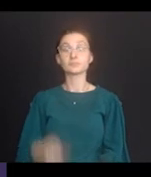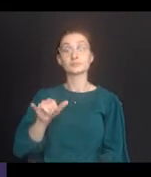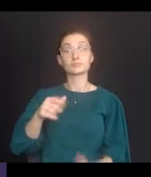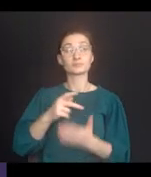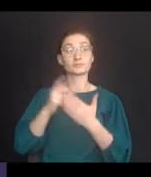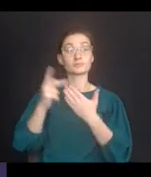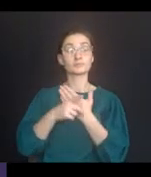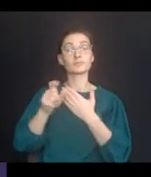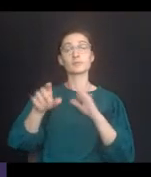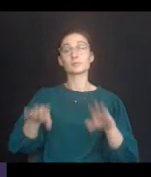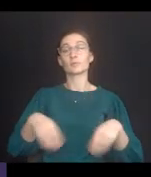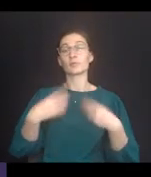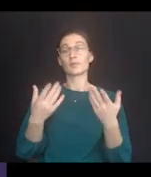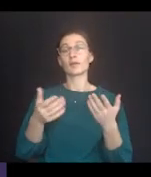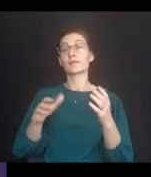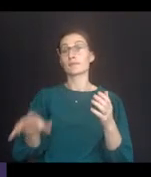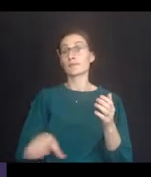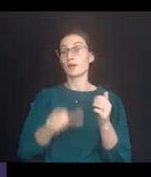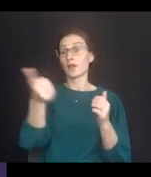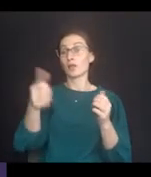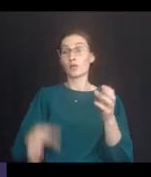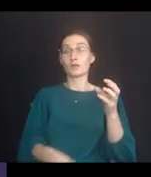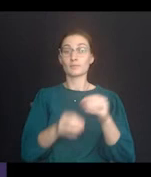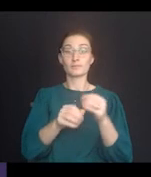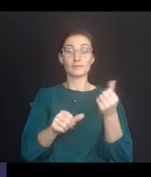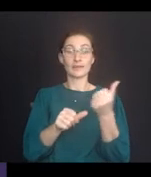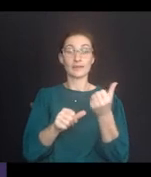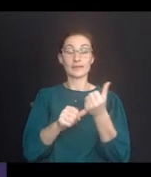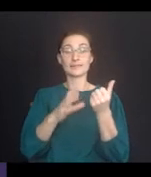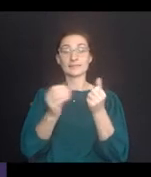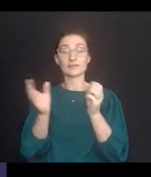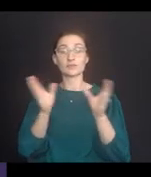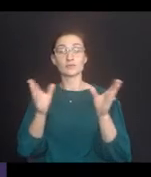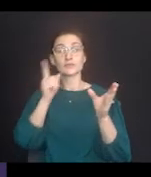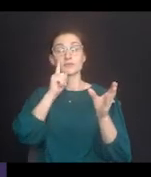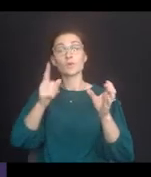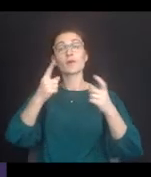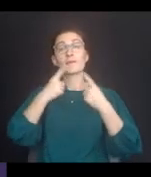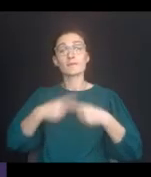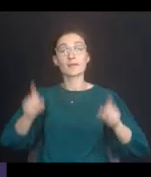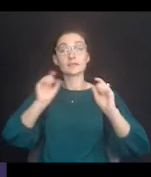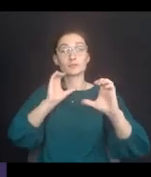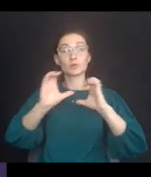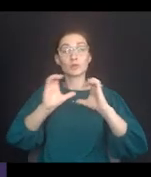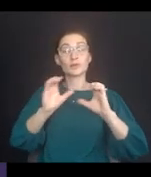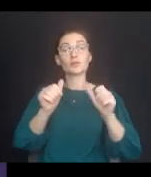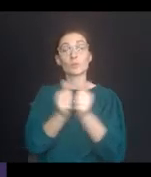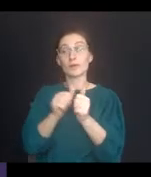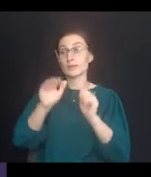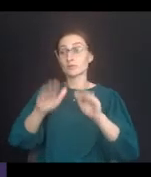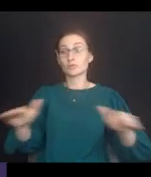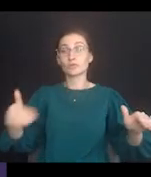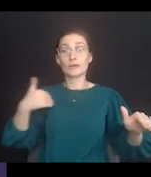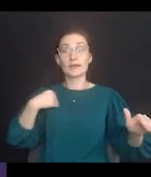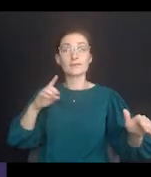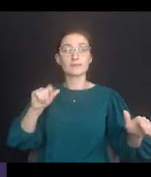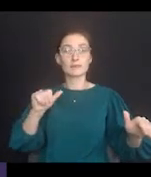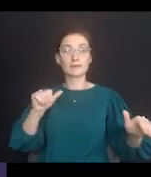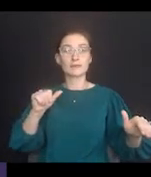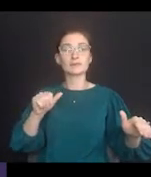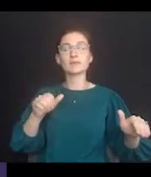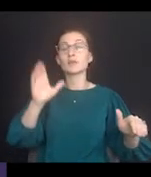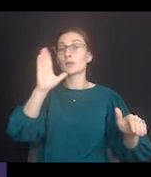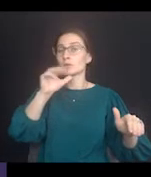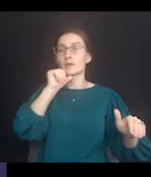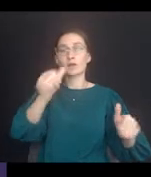These programs must provide appropriate auxiliary aids and services needed for effective communication with children with disabilities,